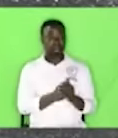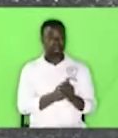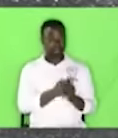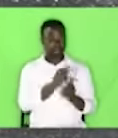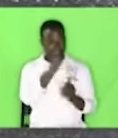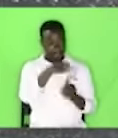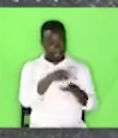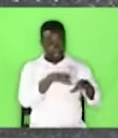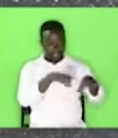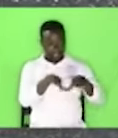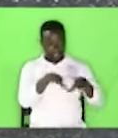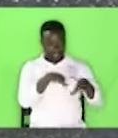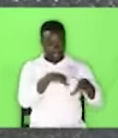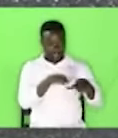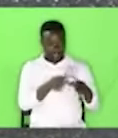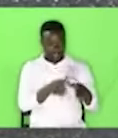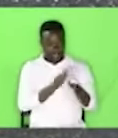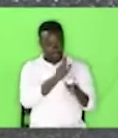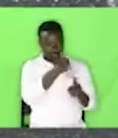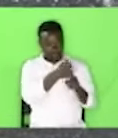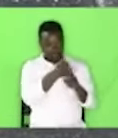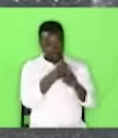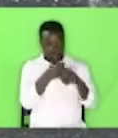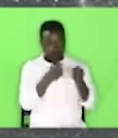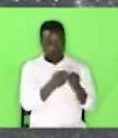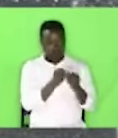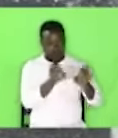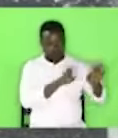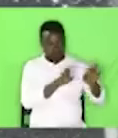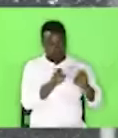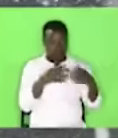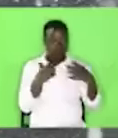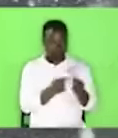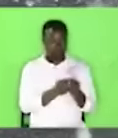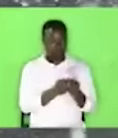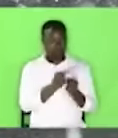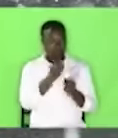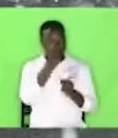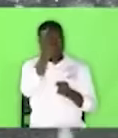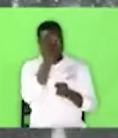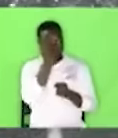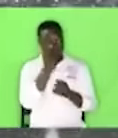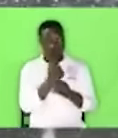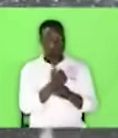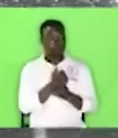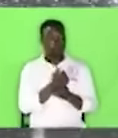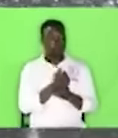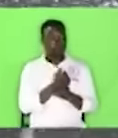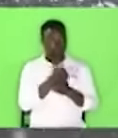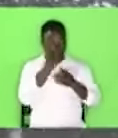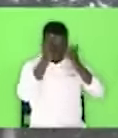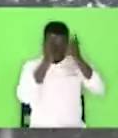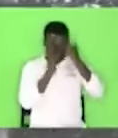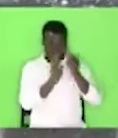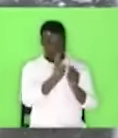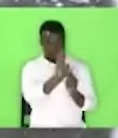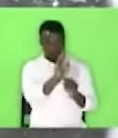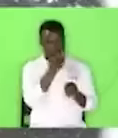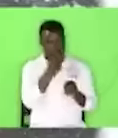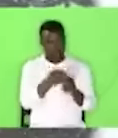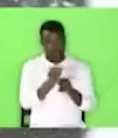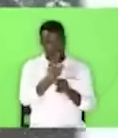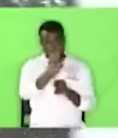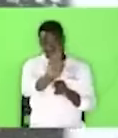well. Please carry yourself well. Because of your name. Your